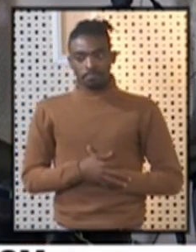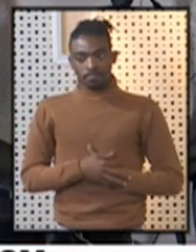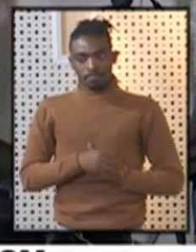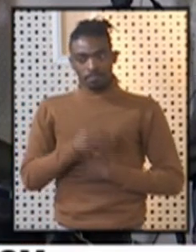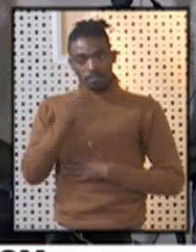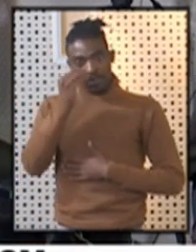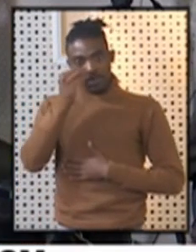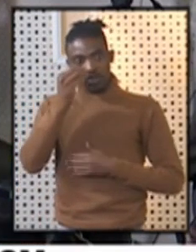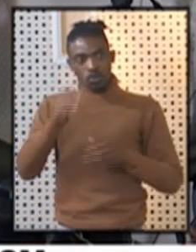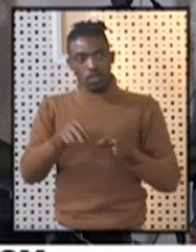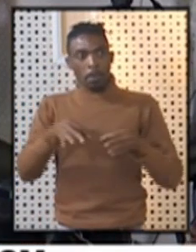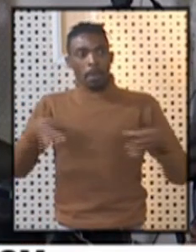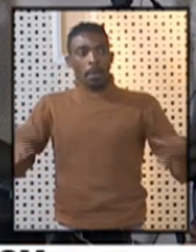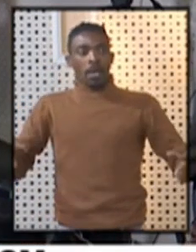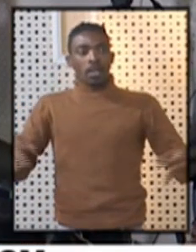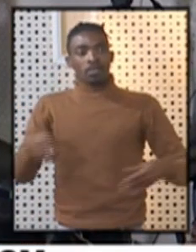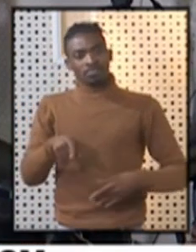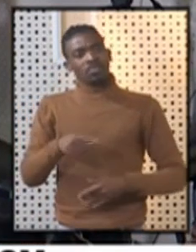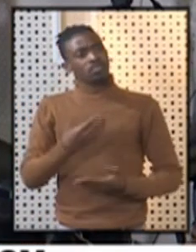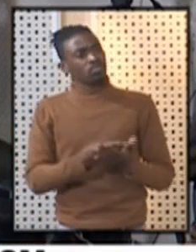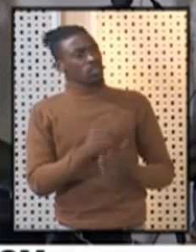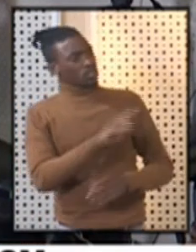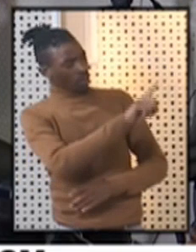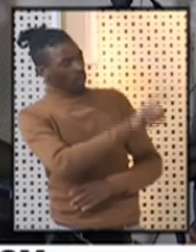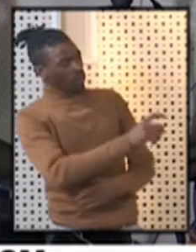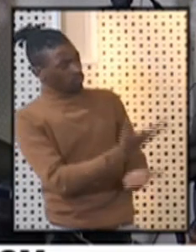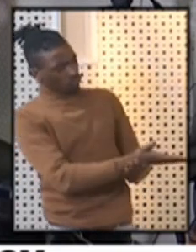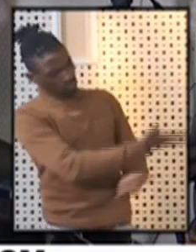Mika, you can ask your questions to the minister.